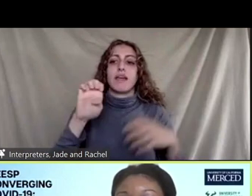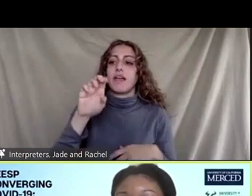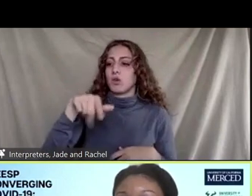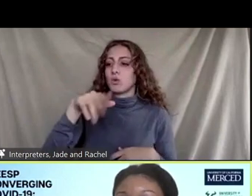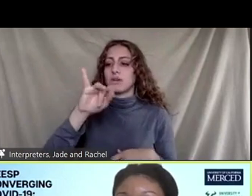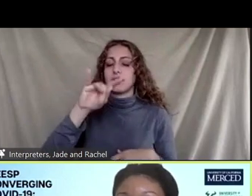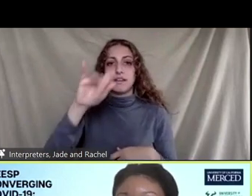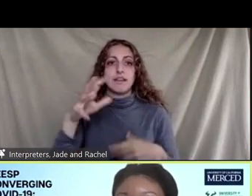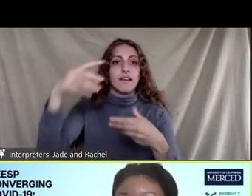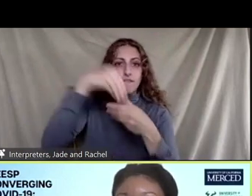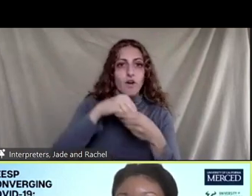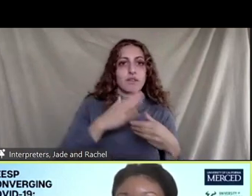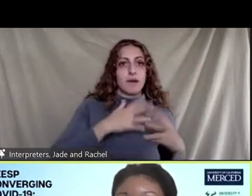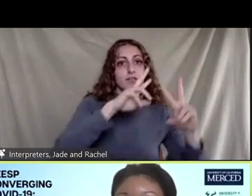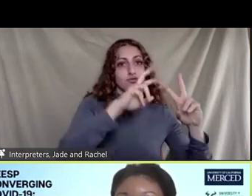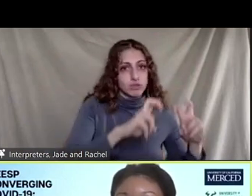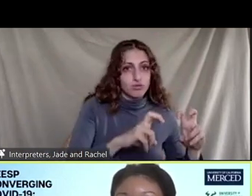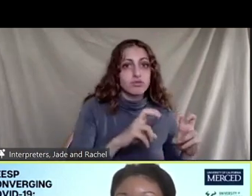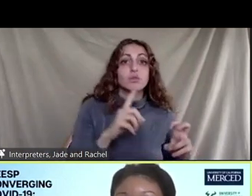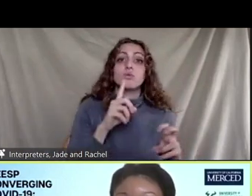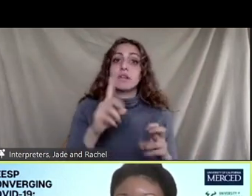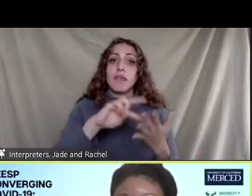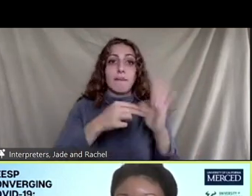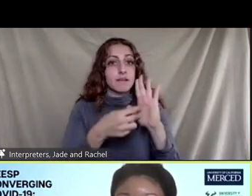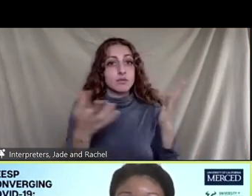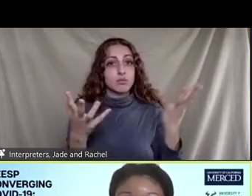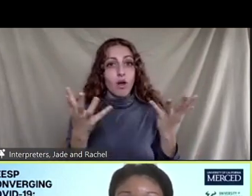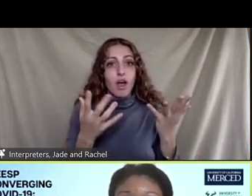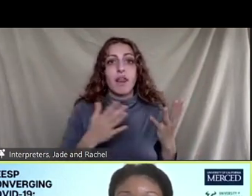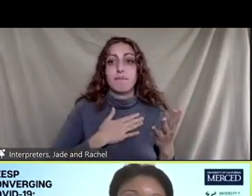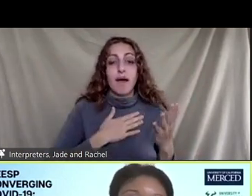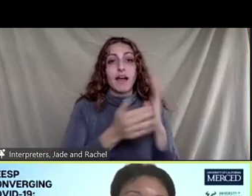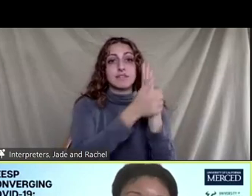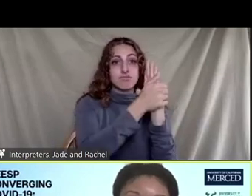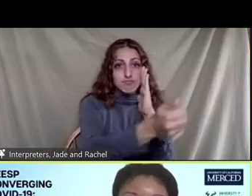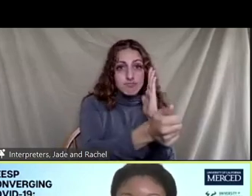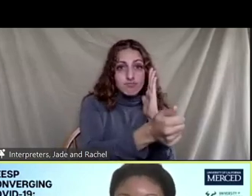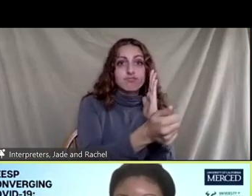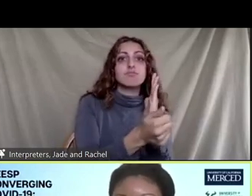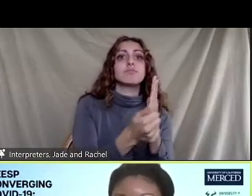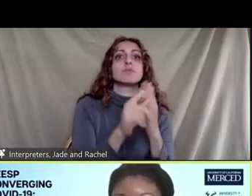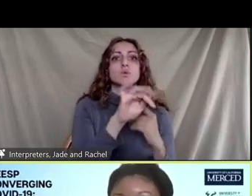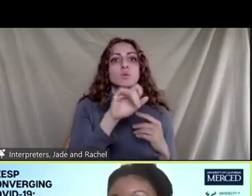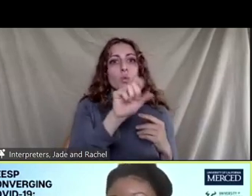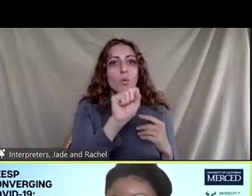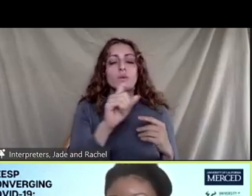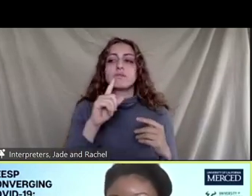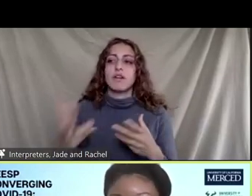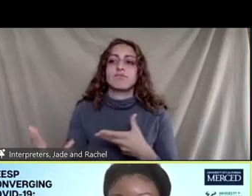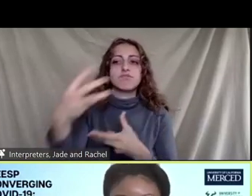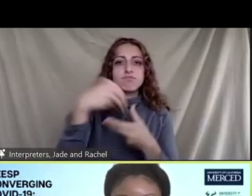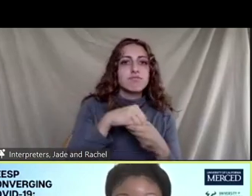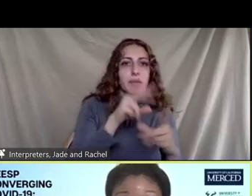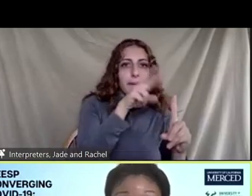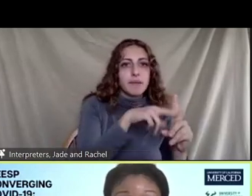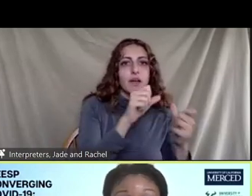applying the tools that i have strengths in to directly answer questions related to inequities and